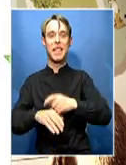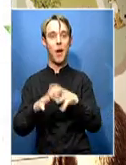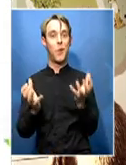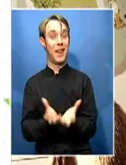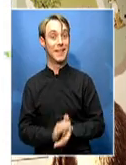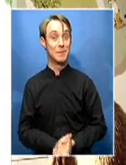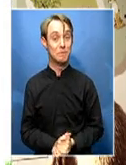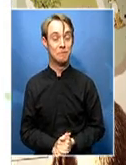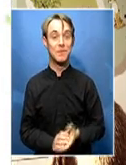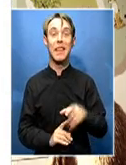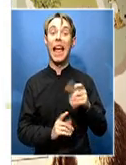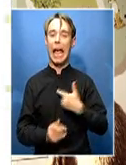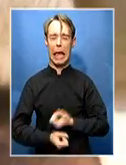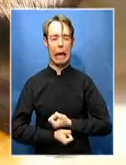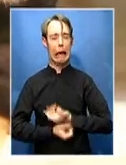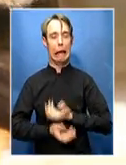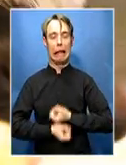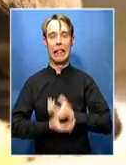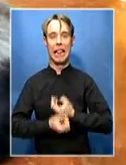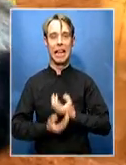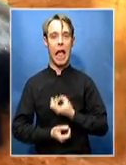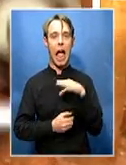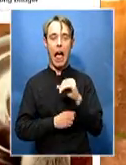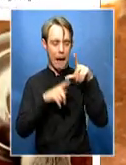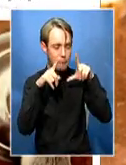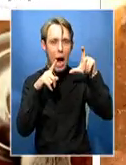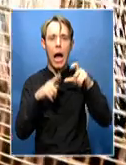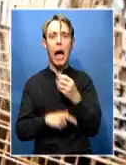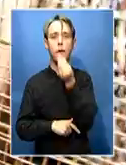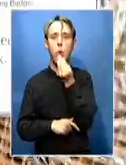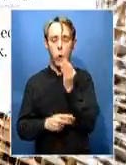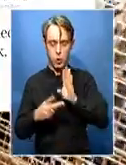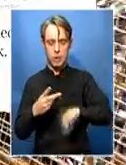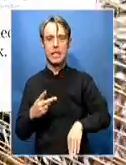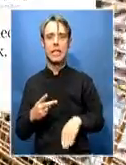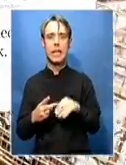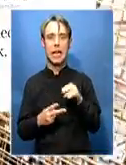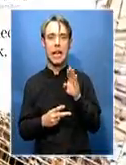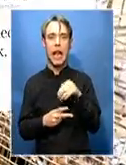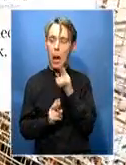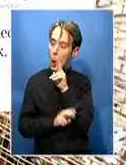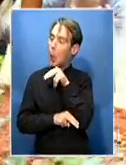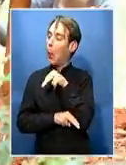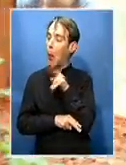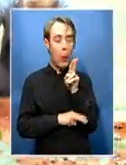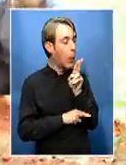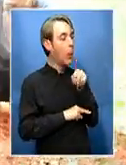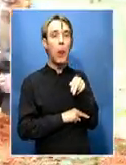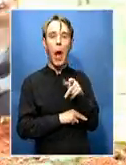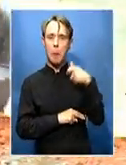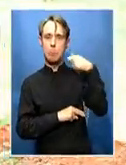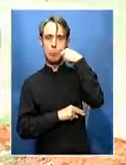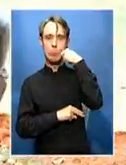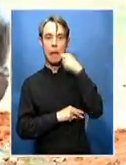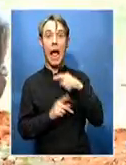He is quite the oversharer. Twit picks up his food, looking down on his prickly neighbours, cheeky